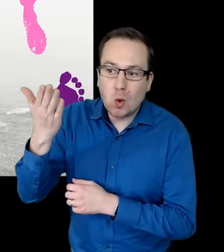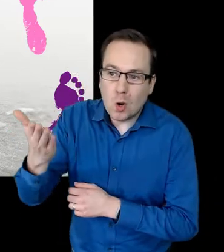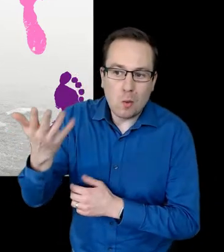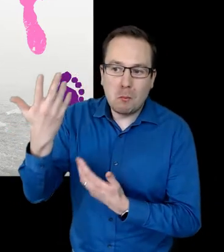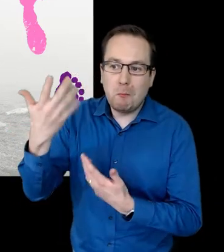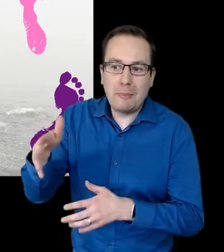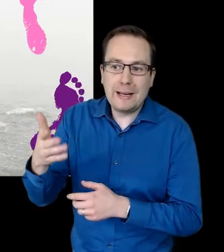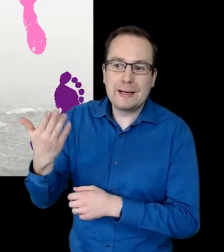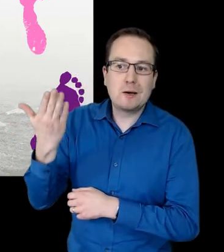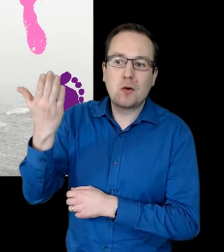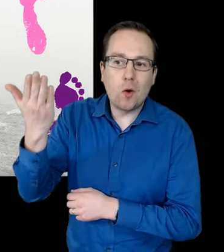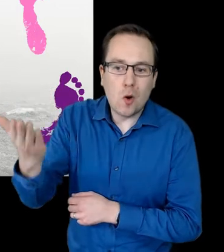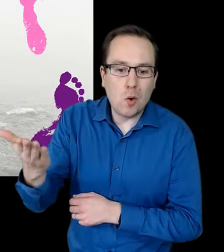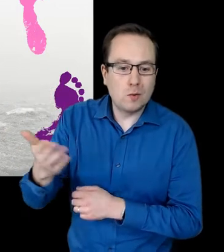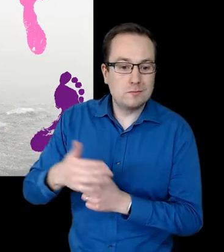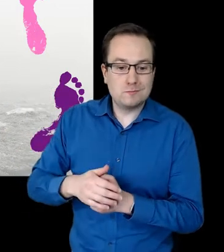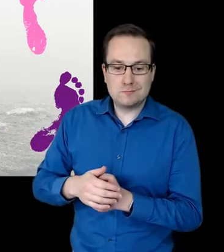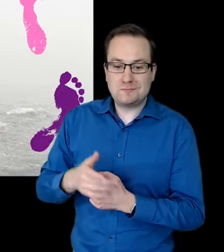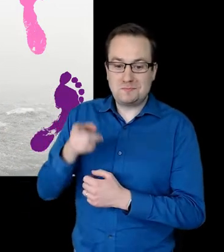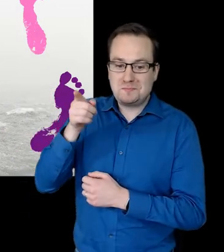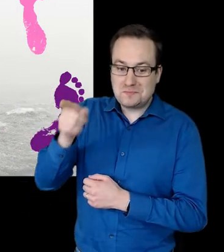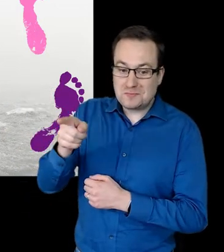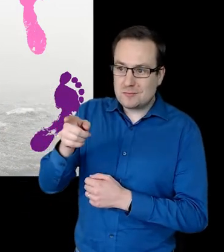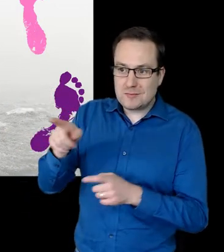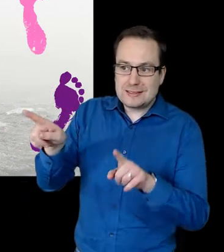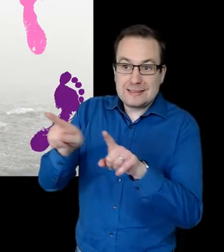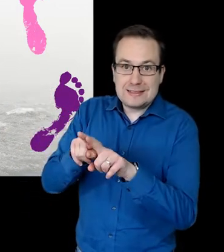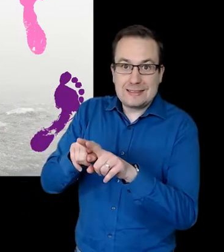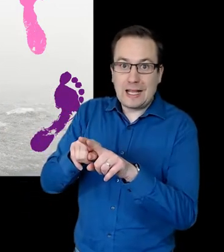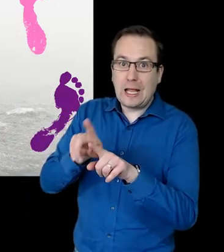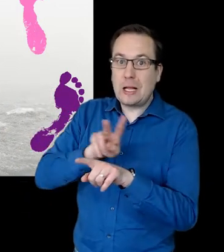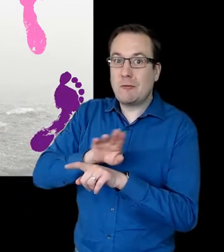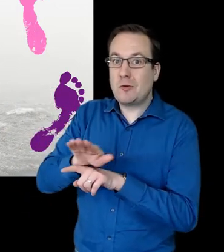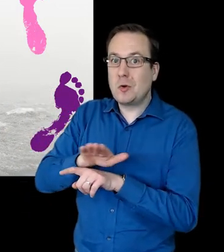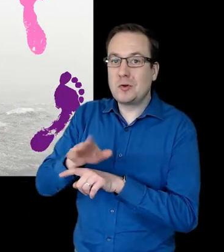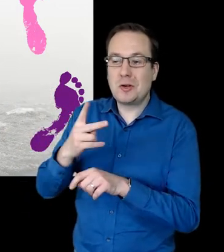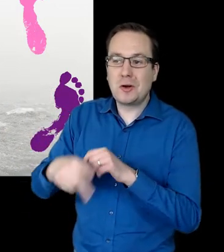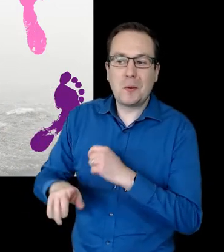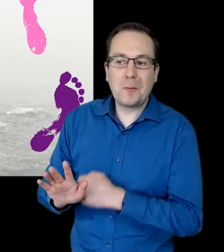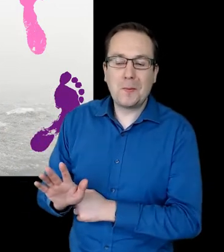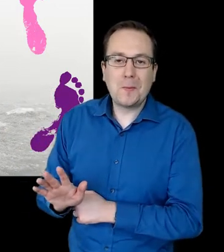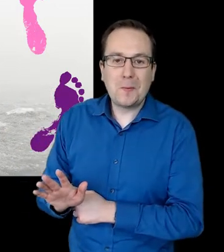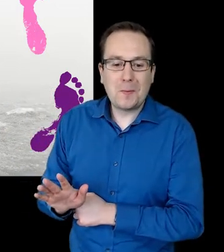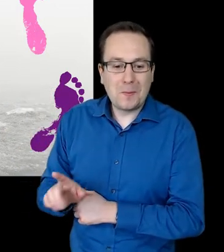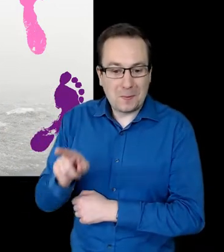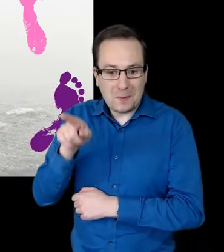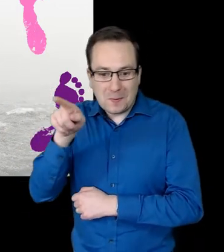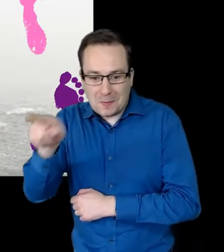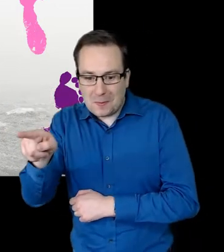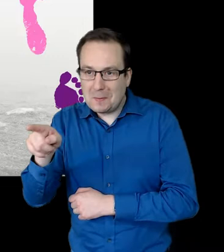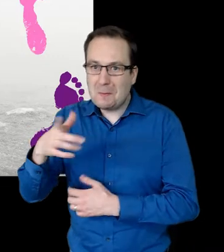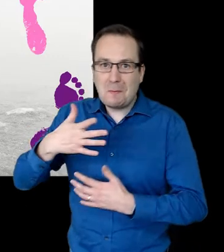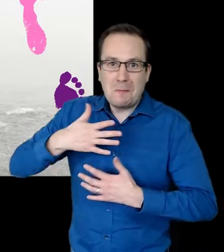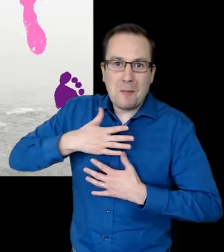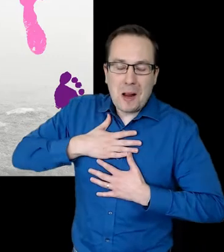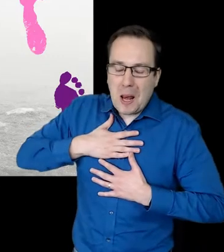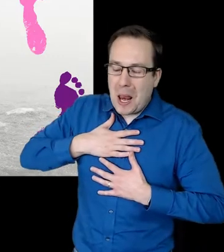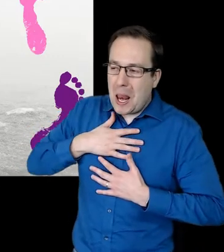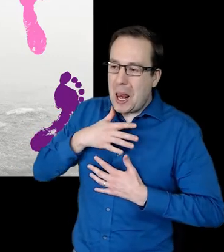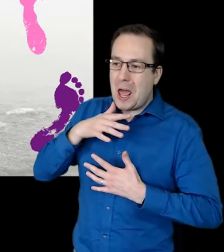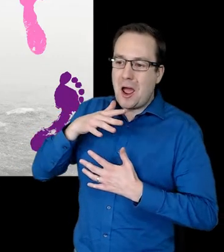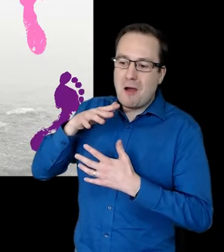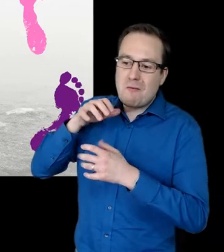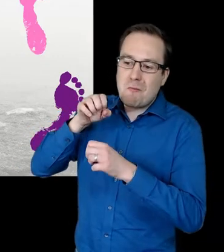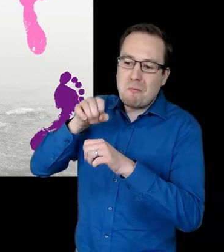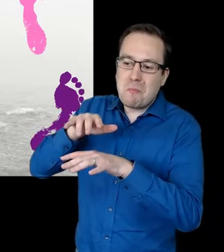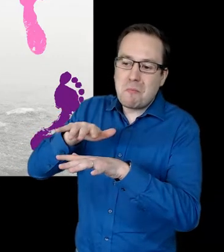where you don't know and never be the same? Will you let my love be shown?